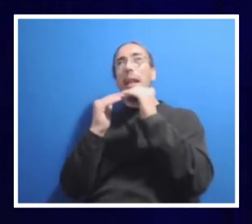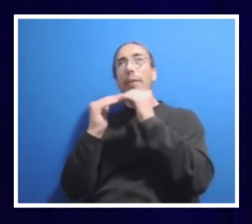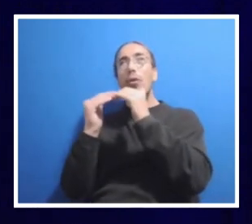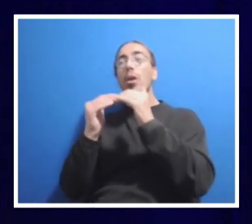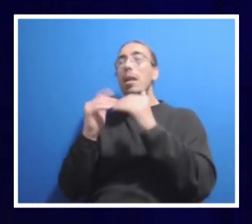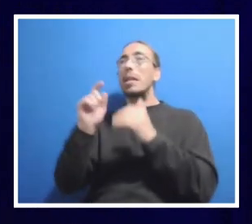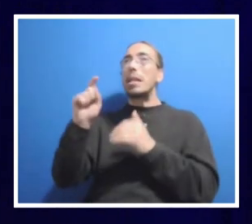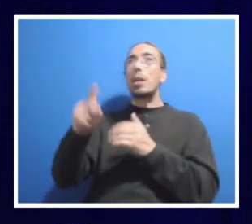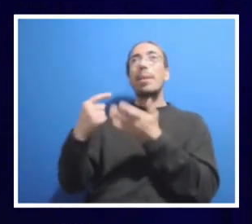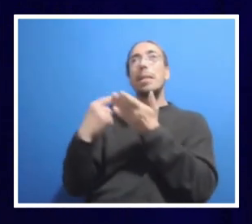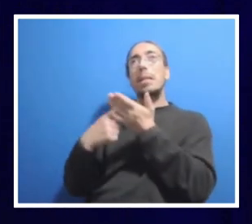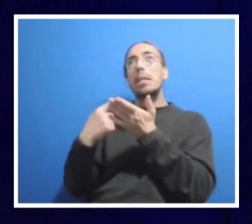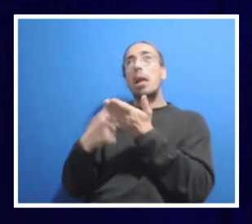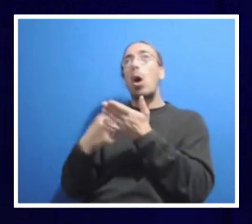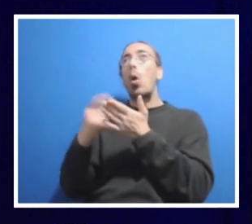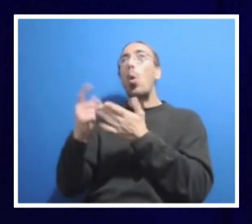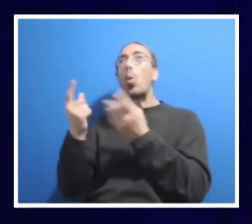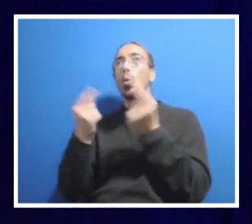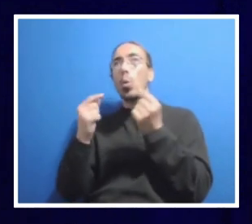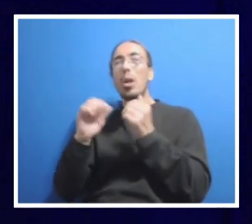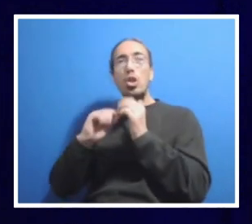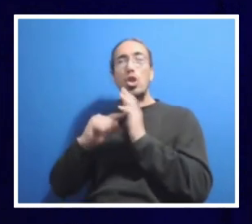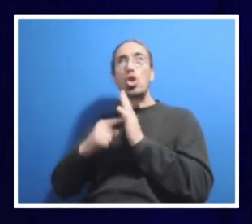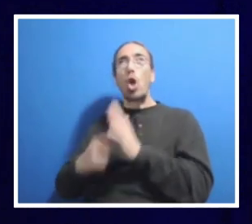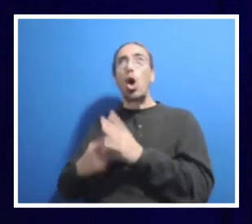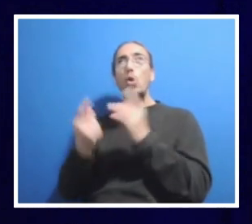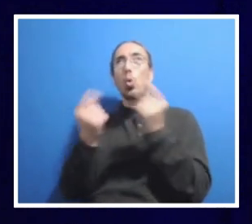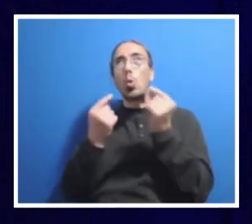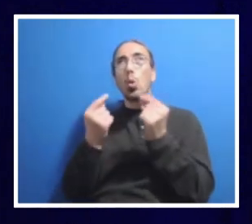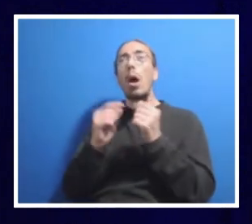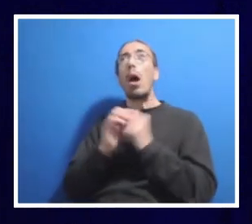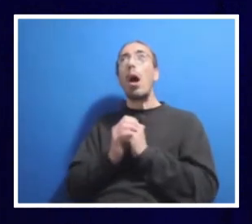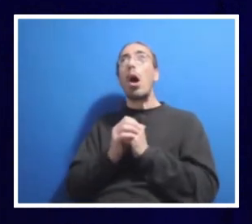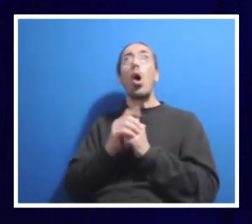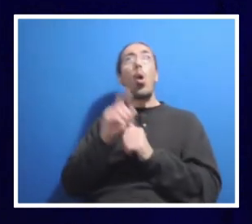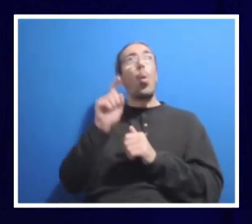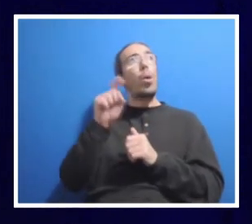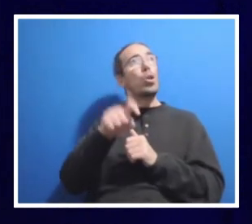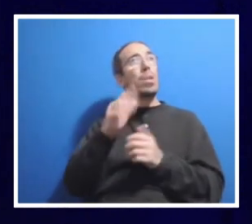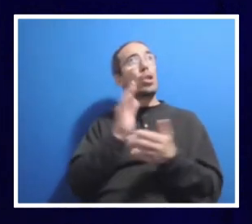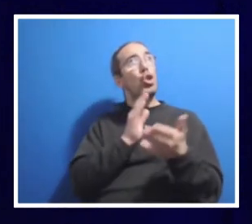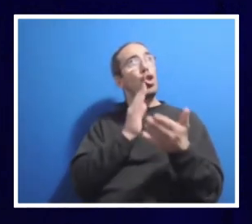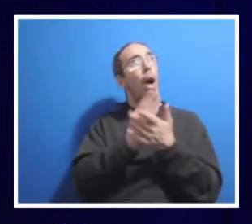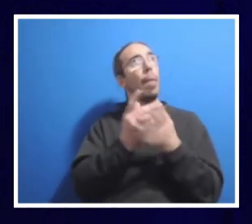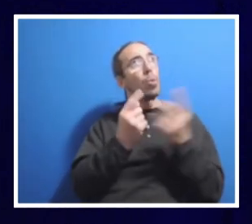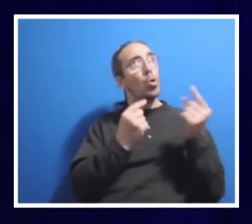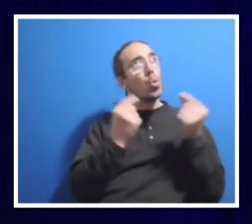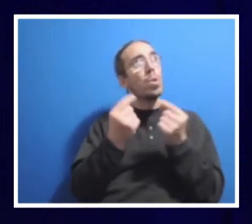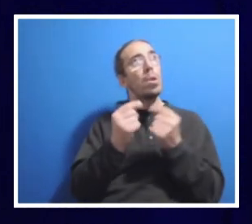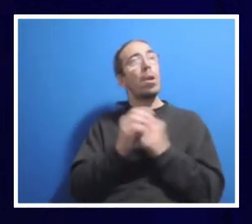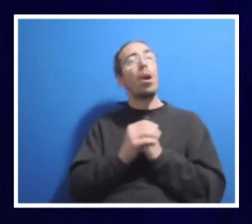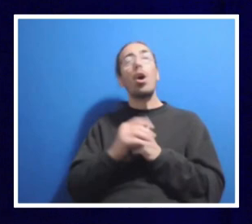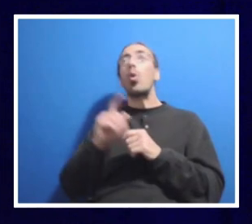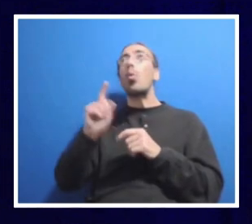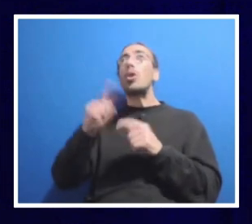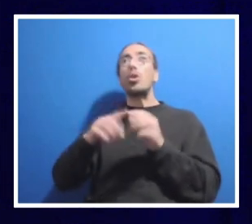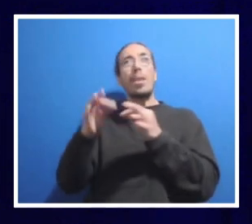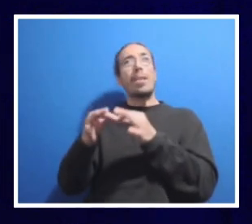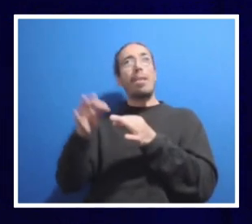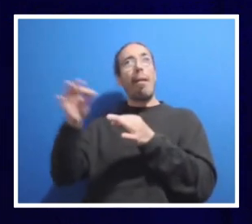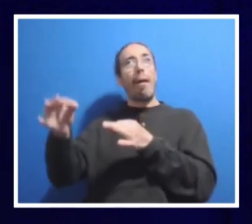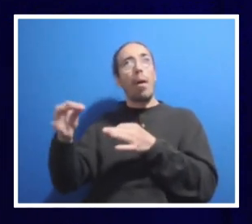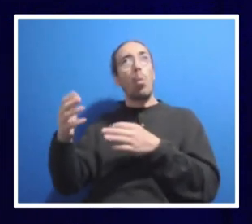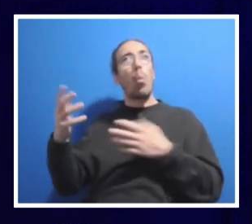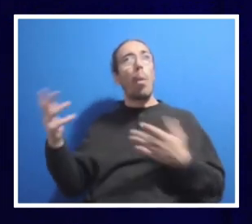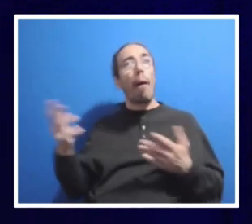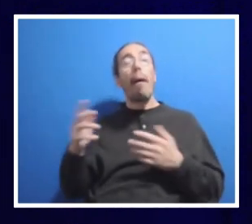what should we start doing, what should we stop doing, what should we maybe delay doing. And, you know, these